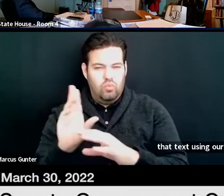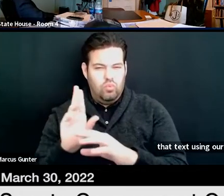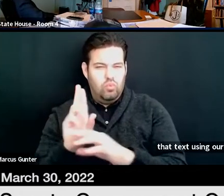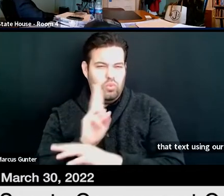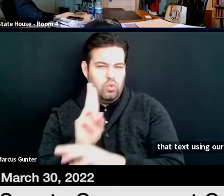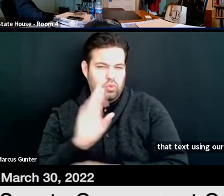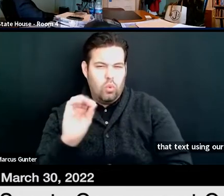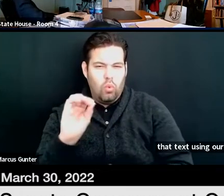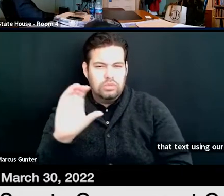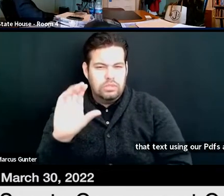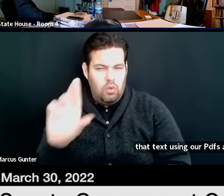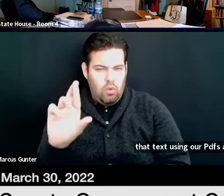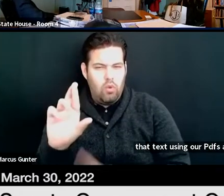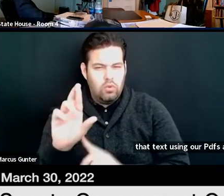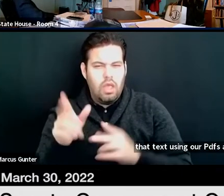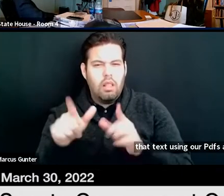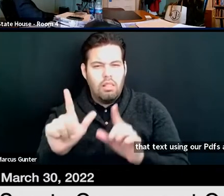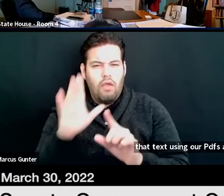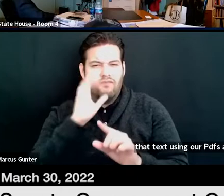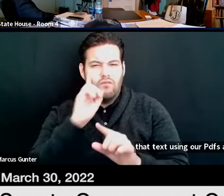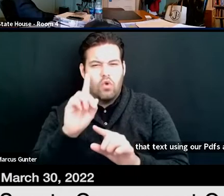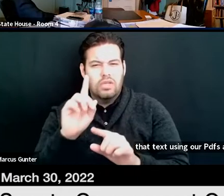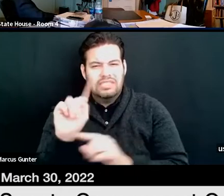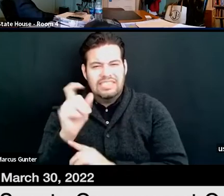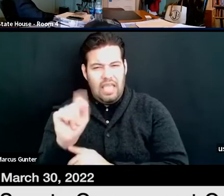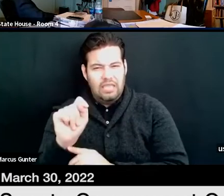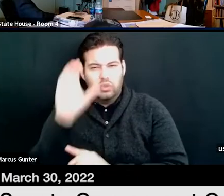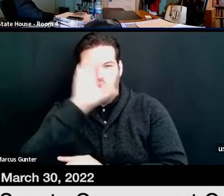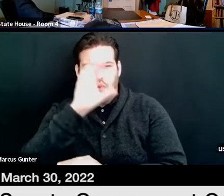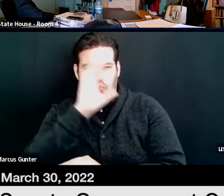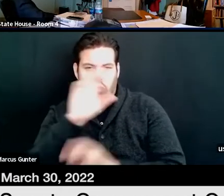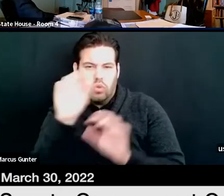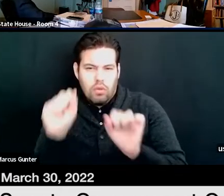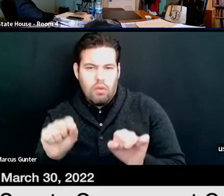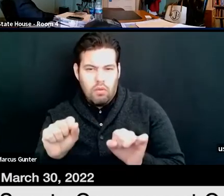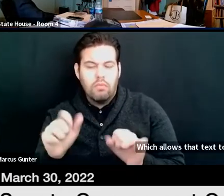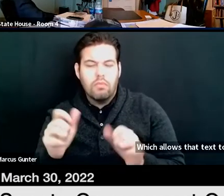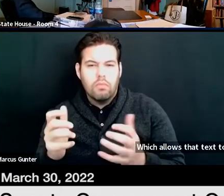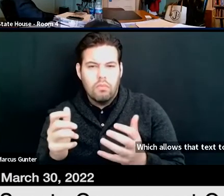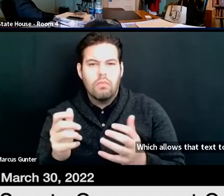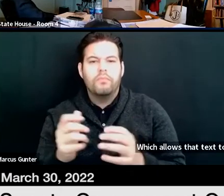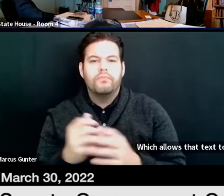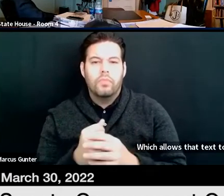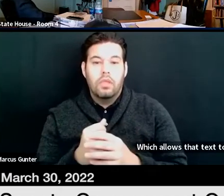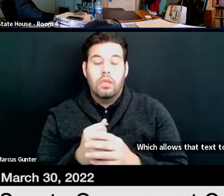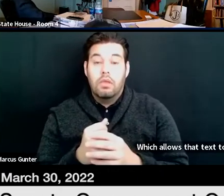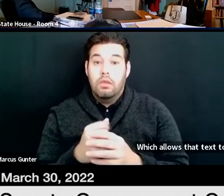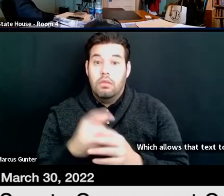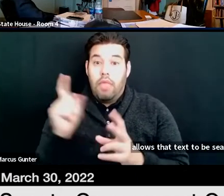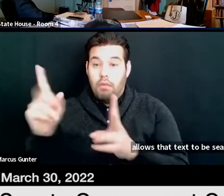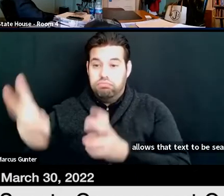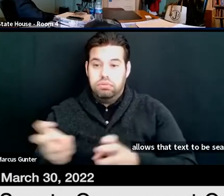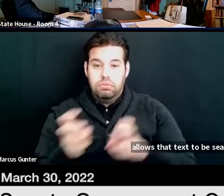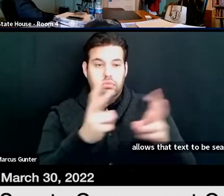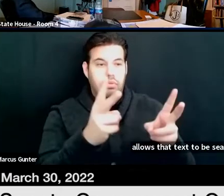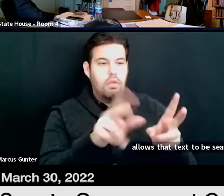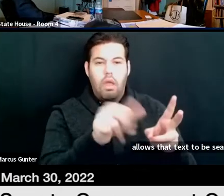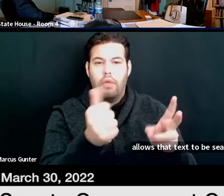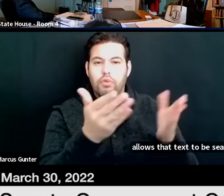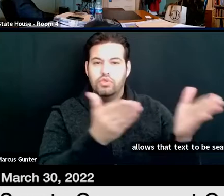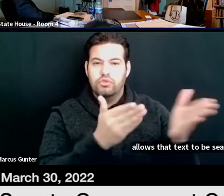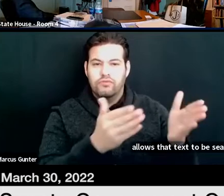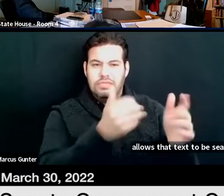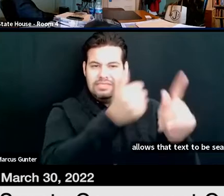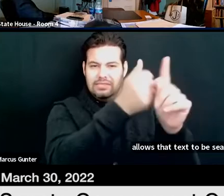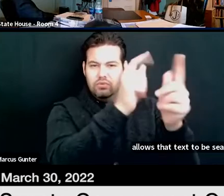which allows that text to be searchable and readable by screen readers. And you take that and you upload it to another service, and it